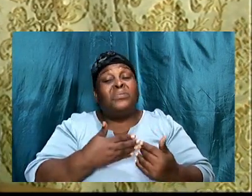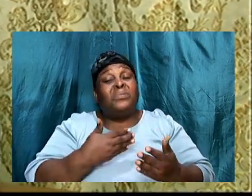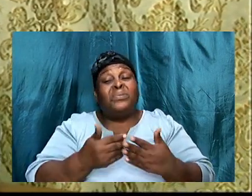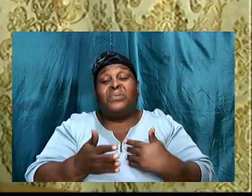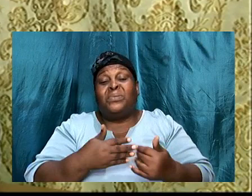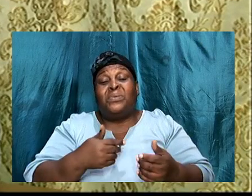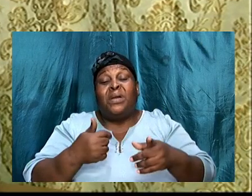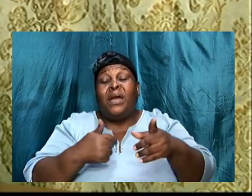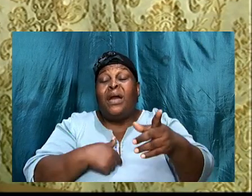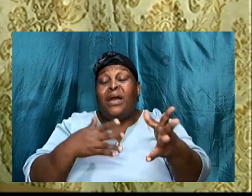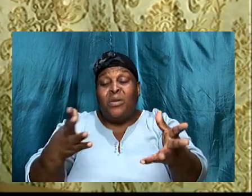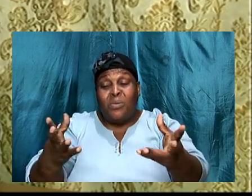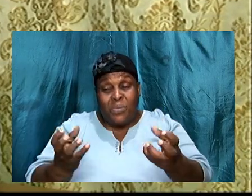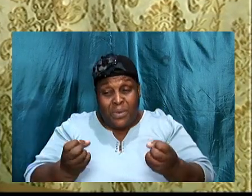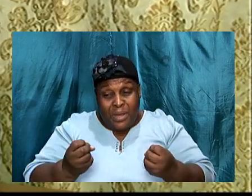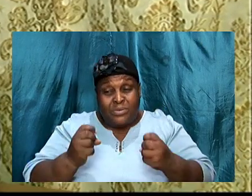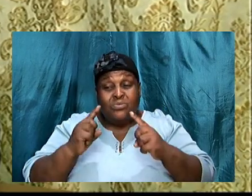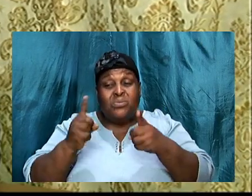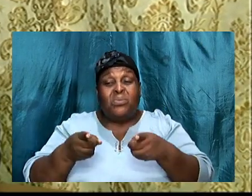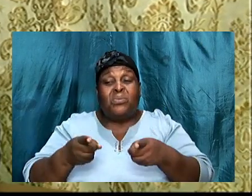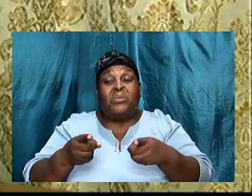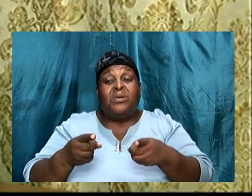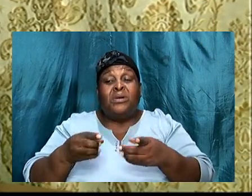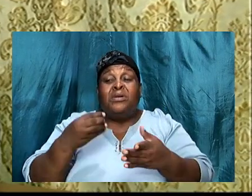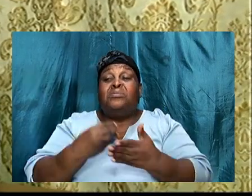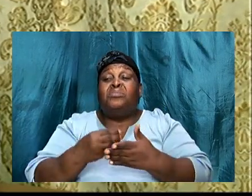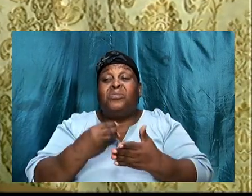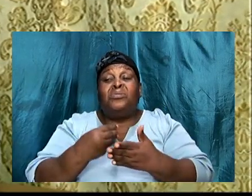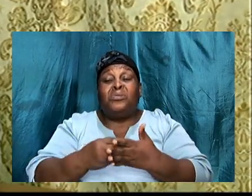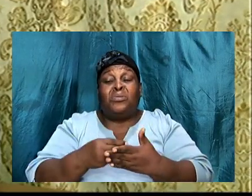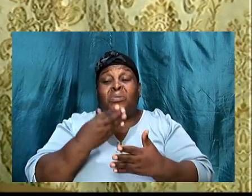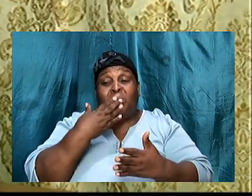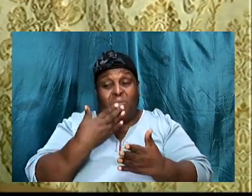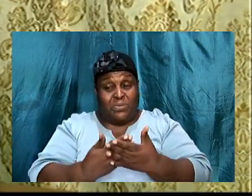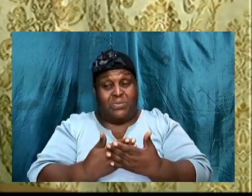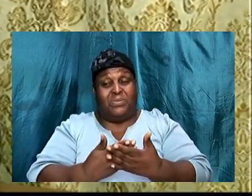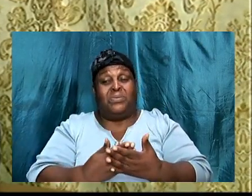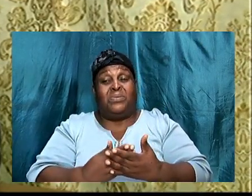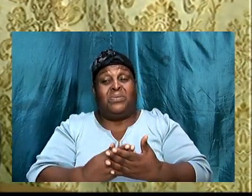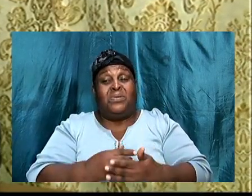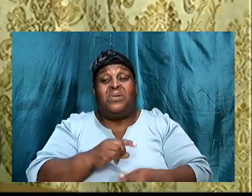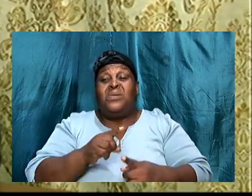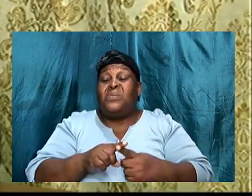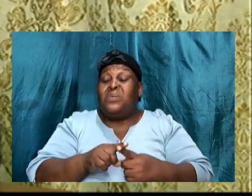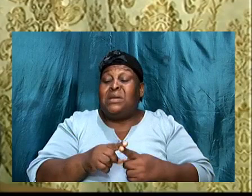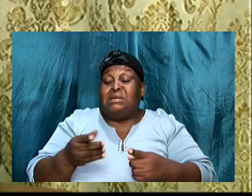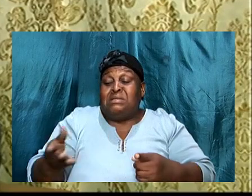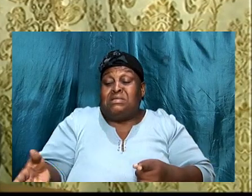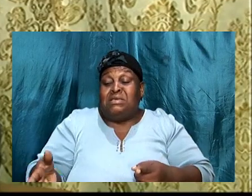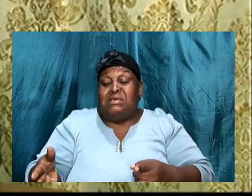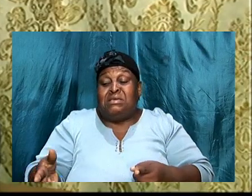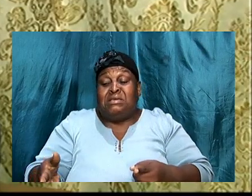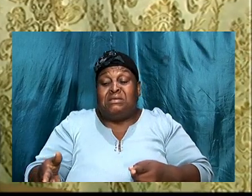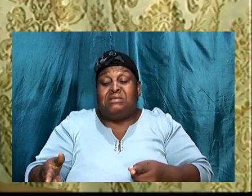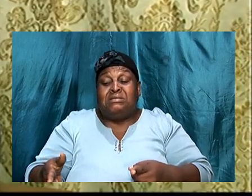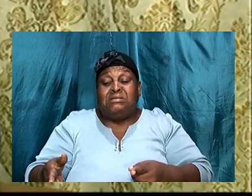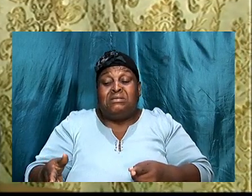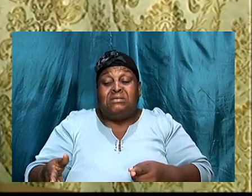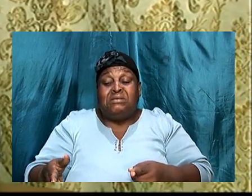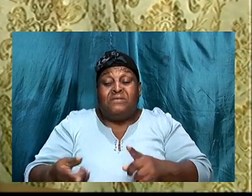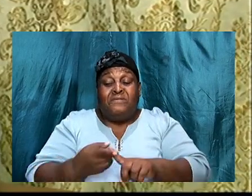I want to go, the money is nice, because when these guys, told me, almost they were working,